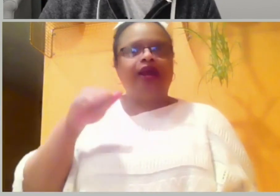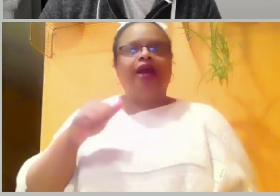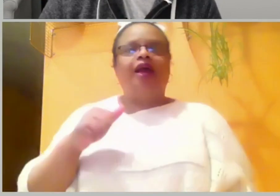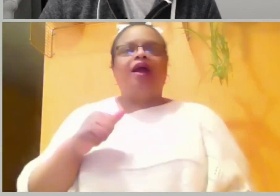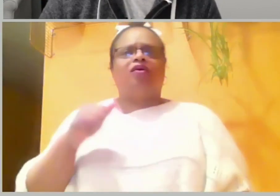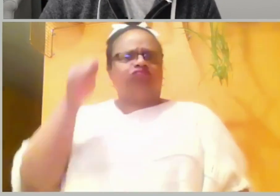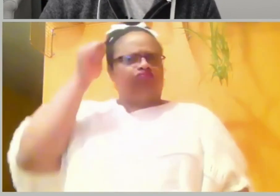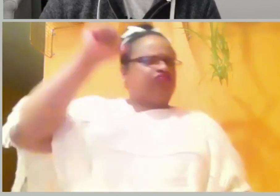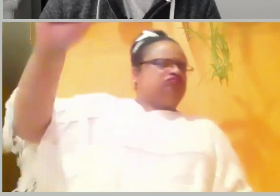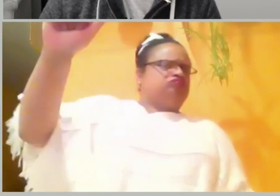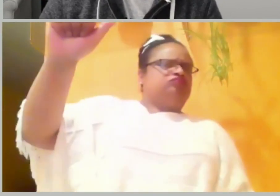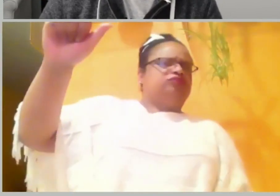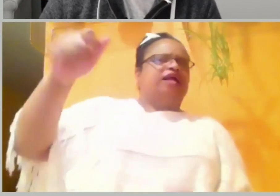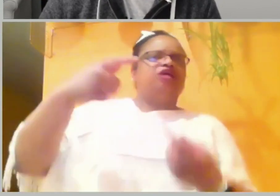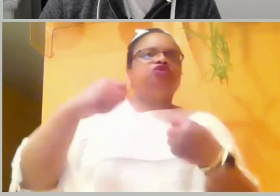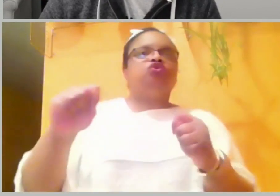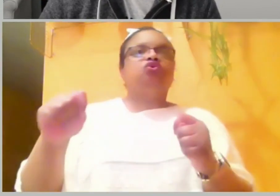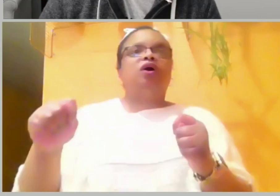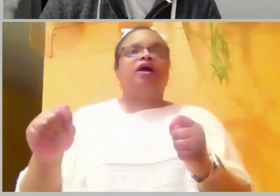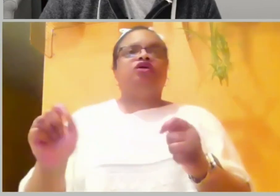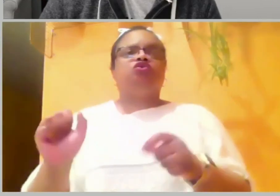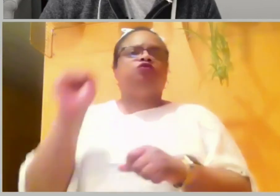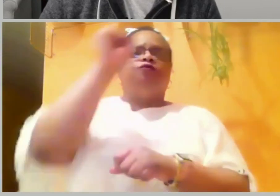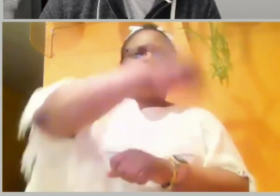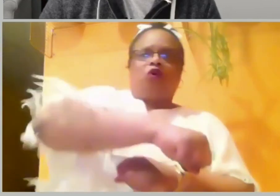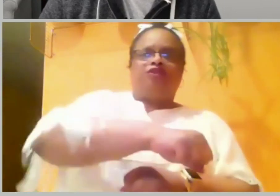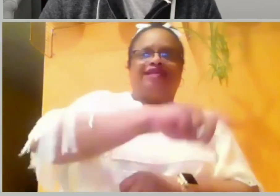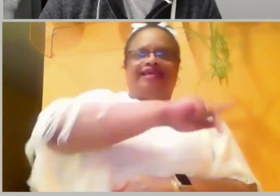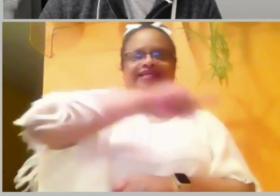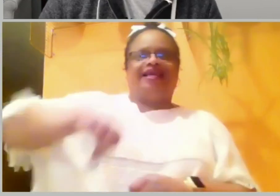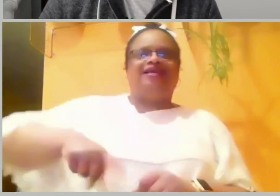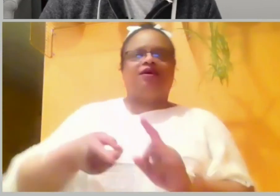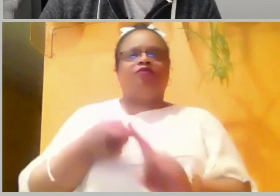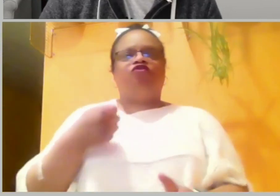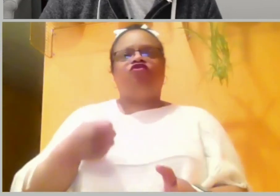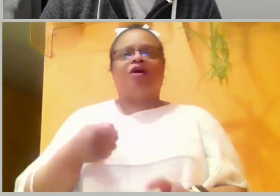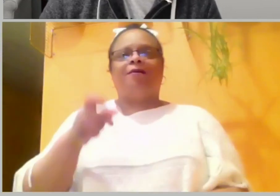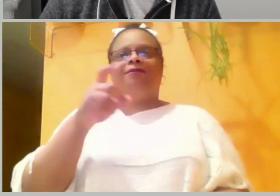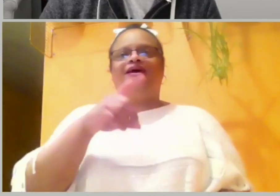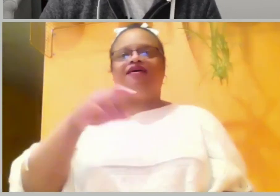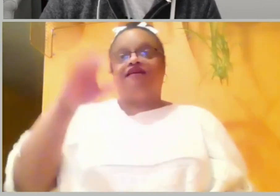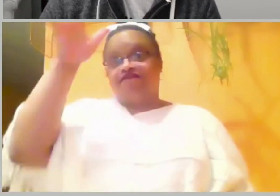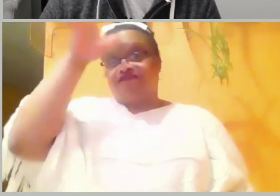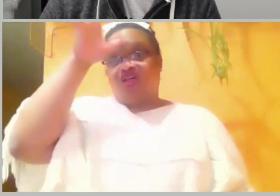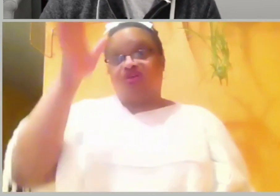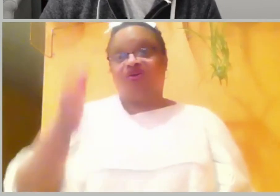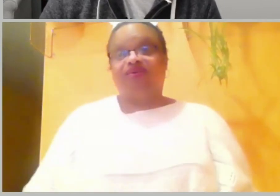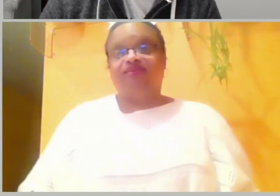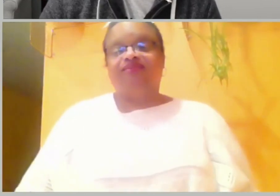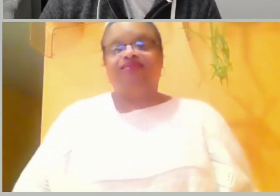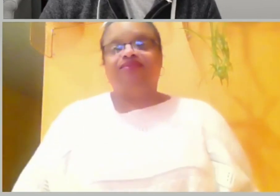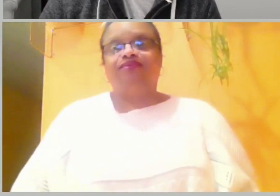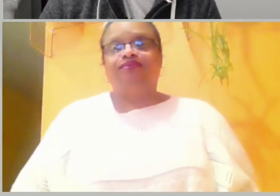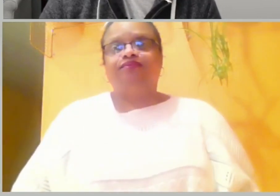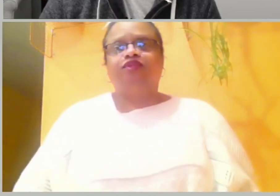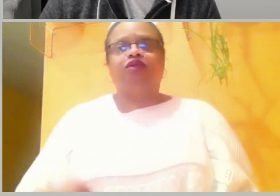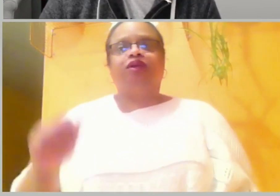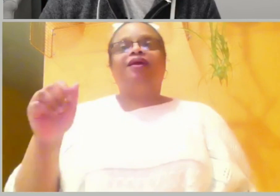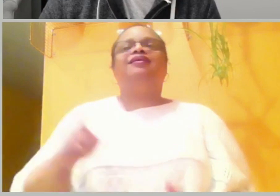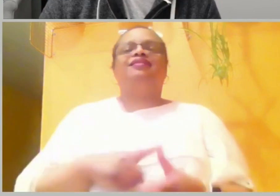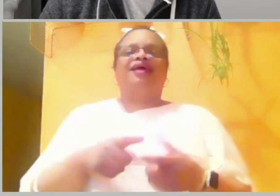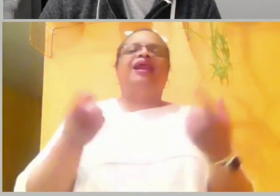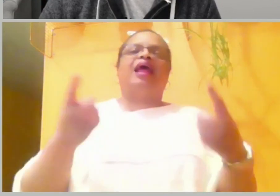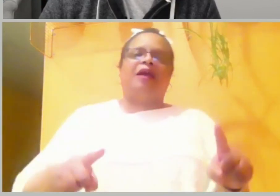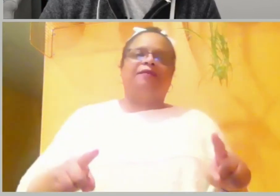Absalom, my son, my son Absalom, but I had died instead of you. Oh, Absalom, my